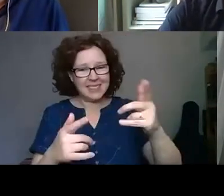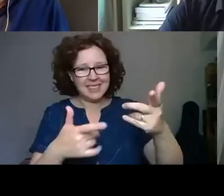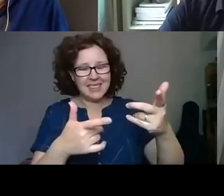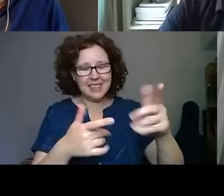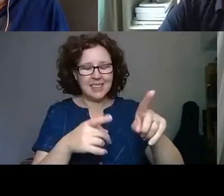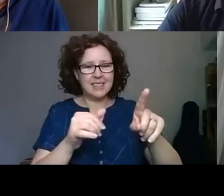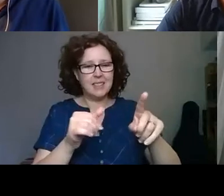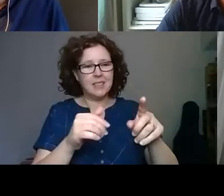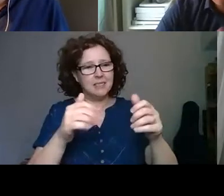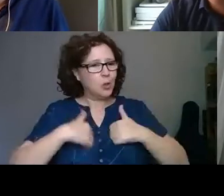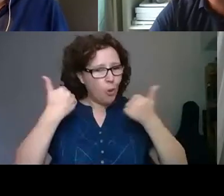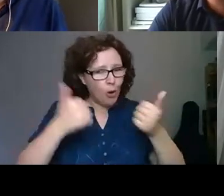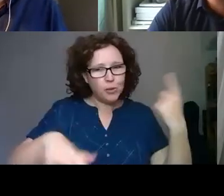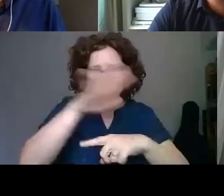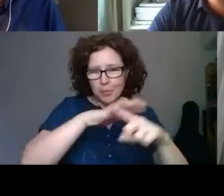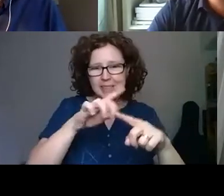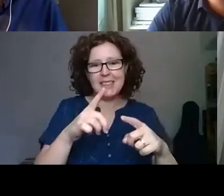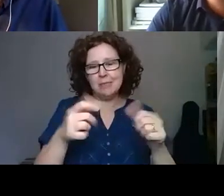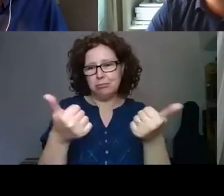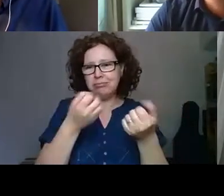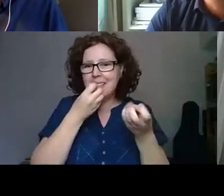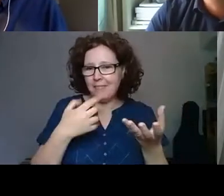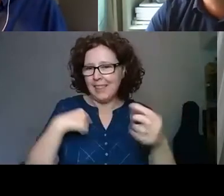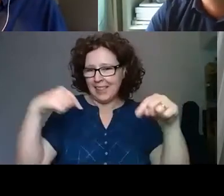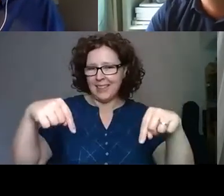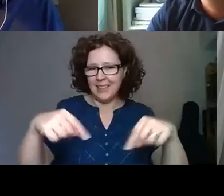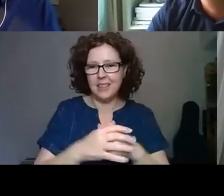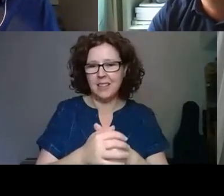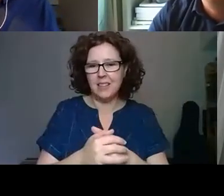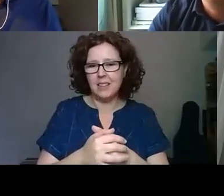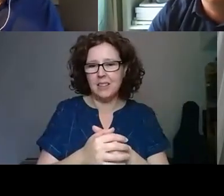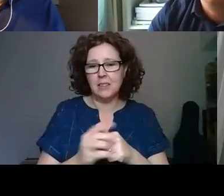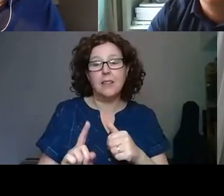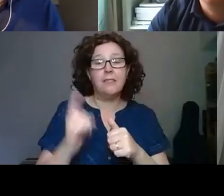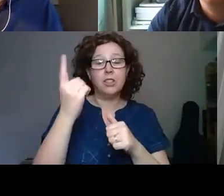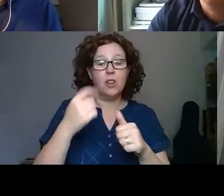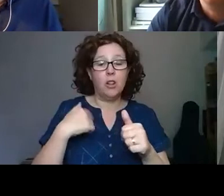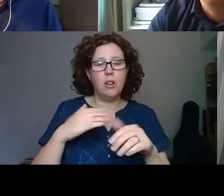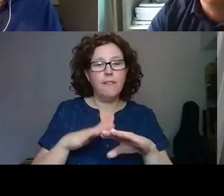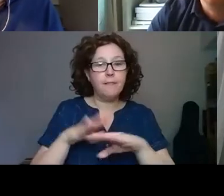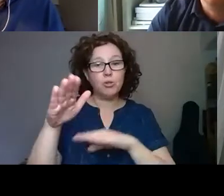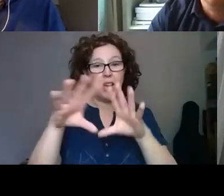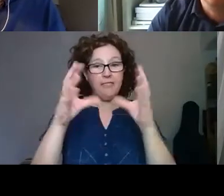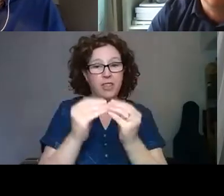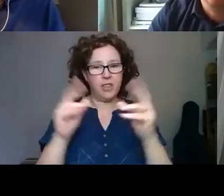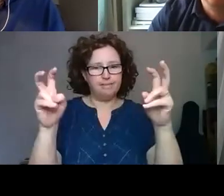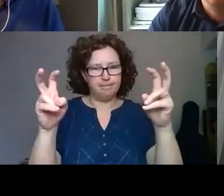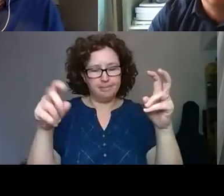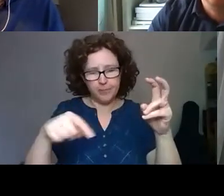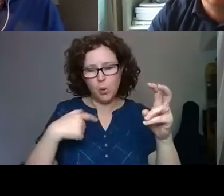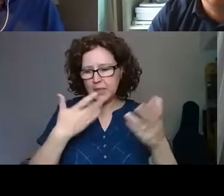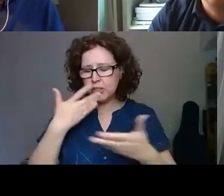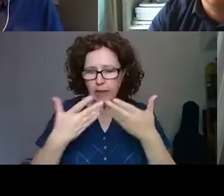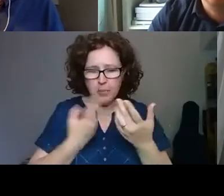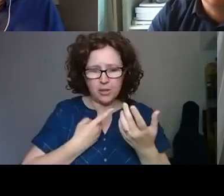Ross and everyone, and it's great to be here. So, so Future, first of all, Future Everything, at the moment we describe ourselves as a,